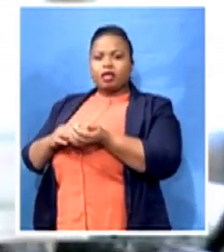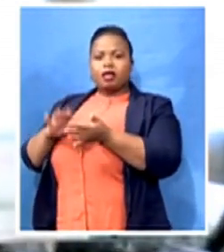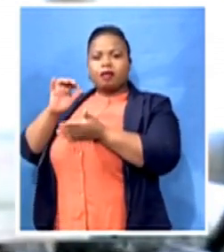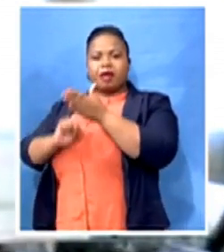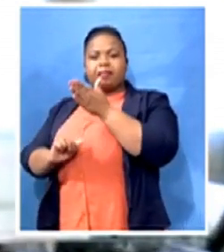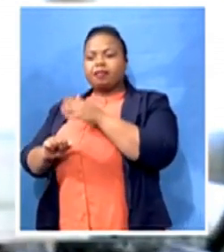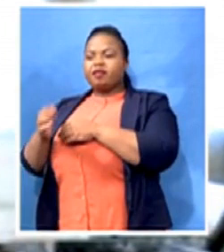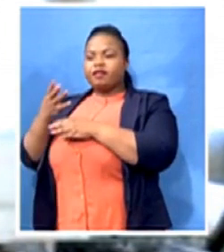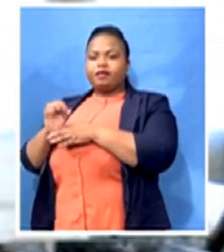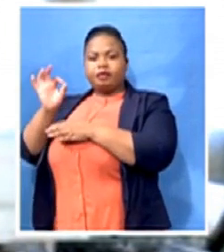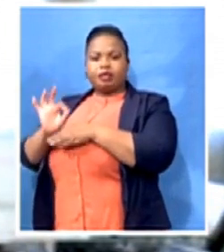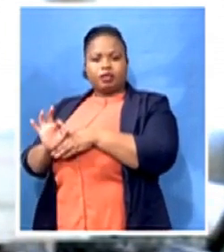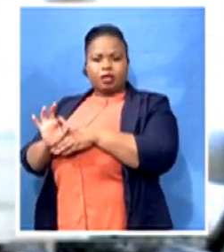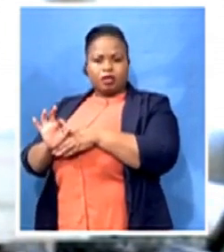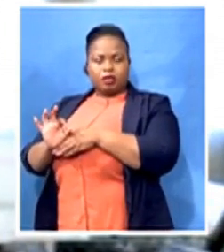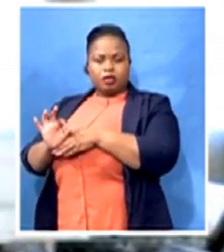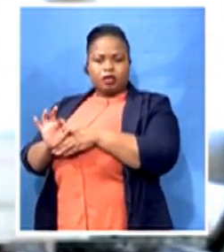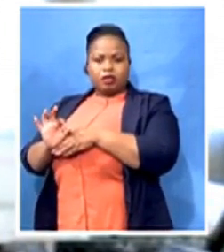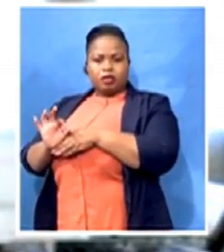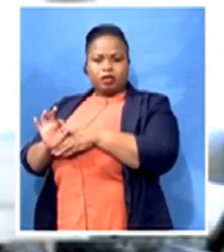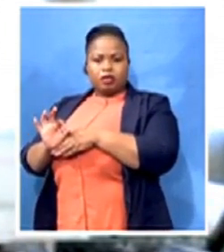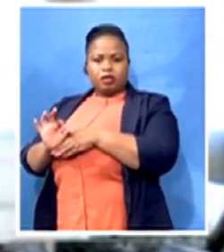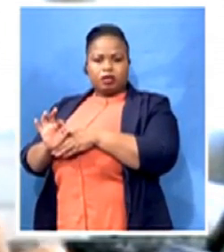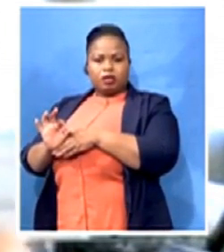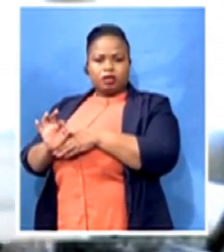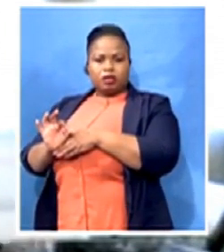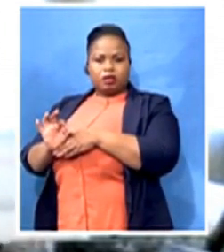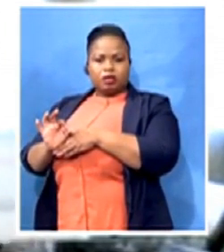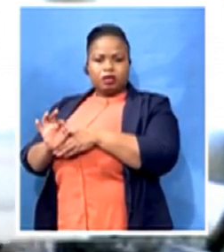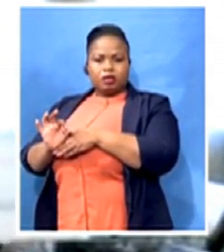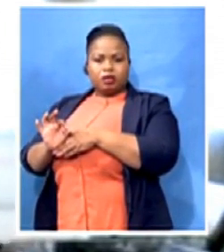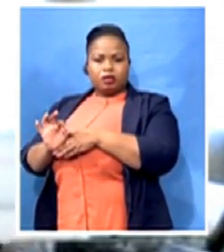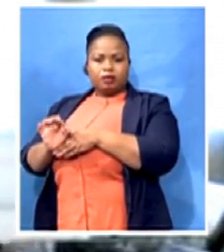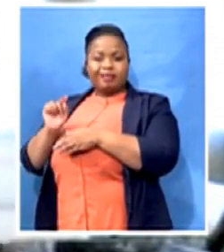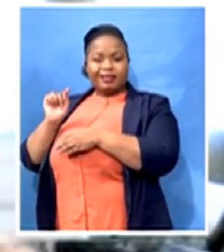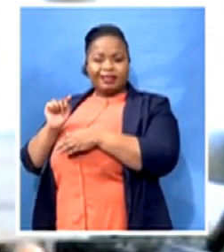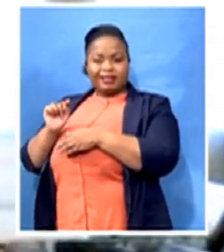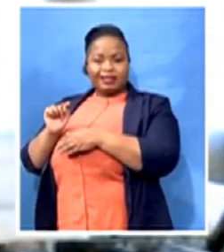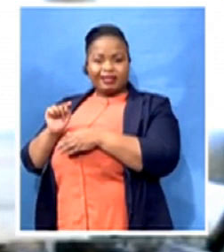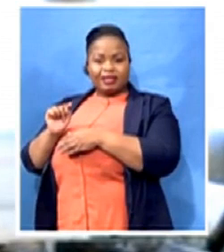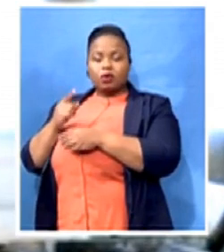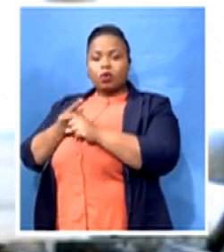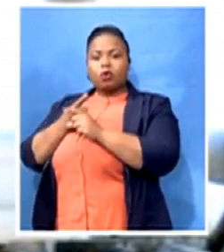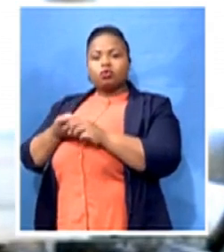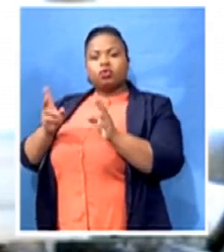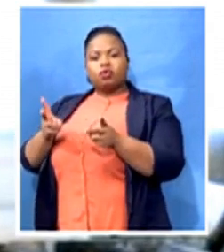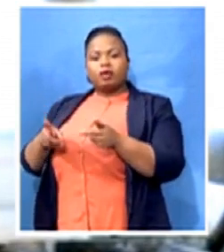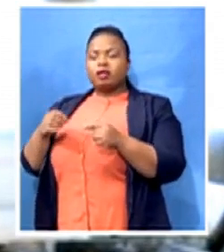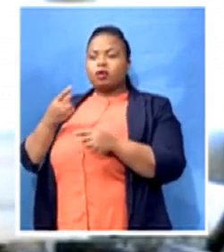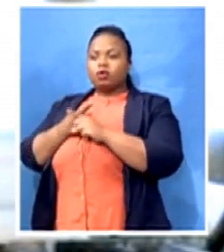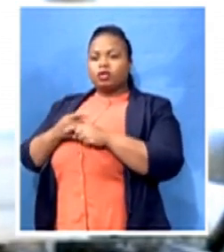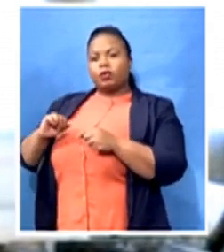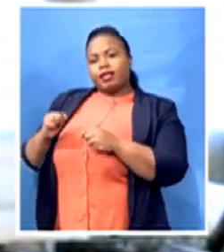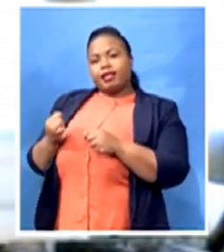assets. But, you know, that would be normally reserved for assets that are not financed.